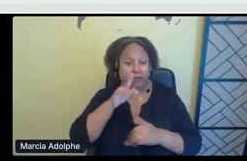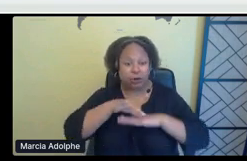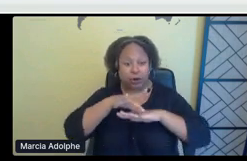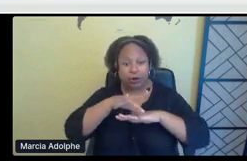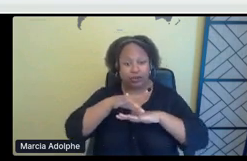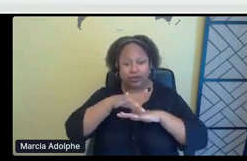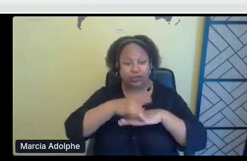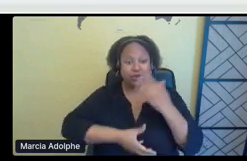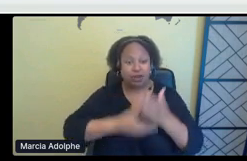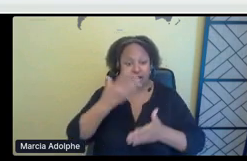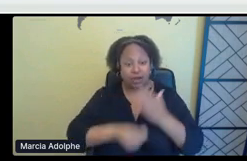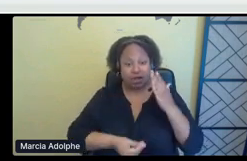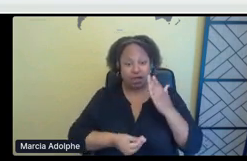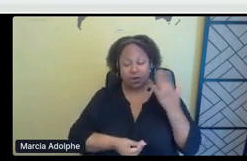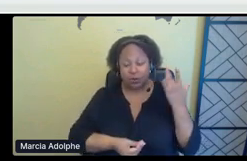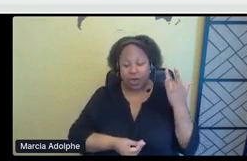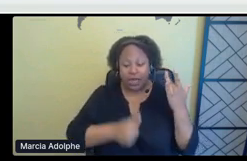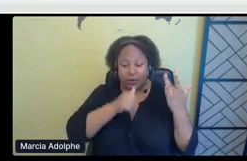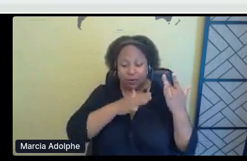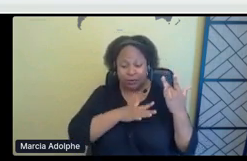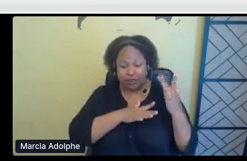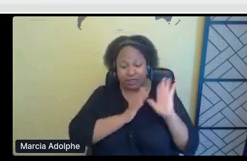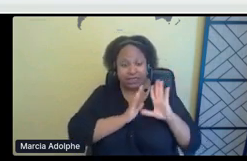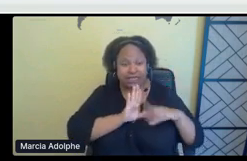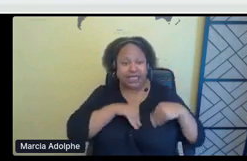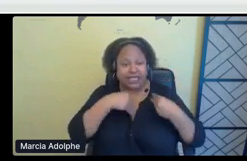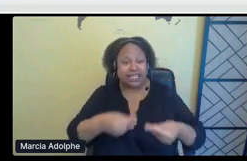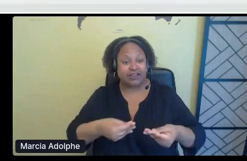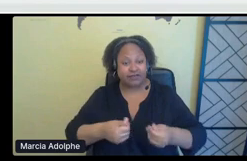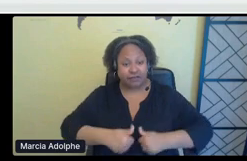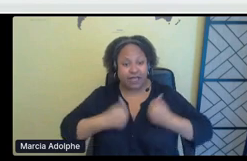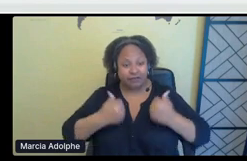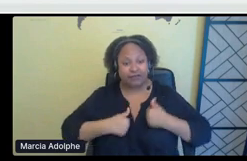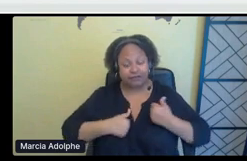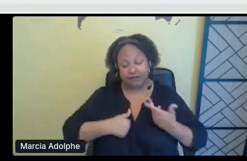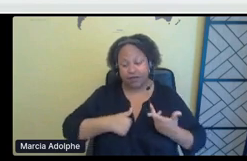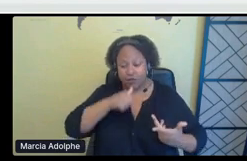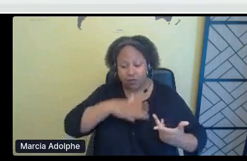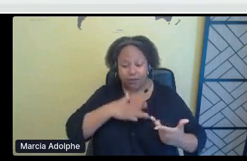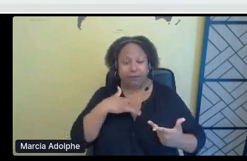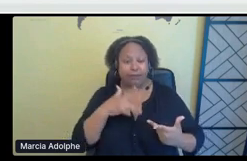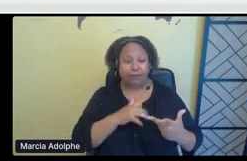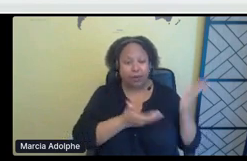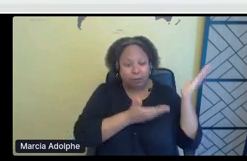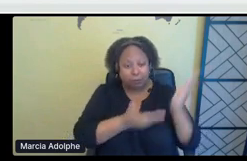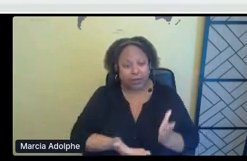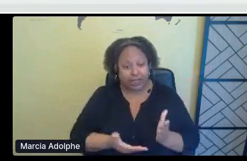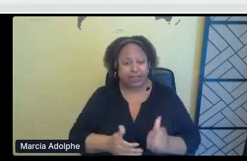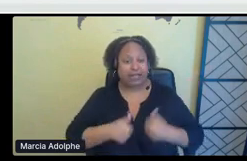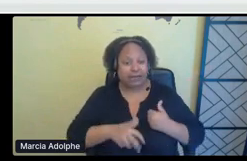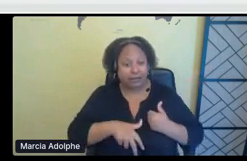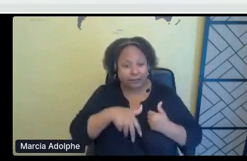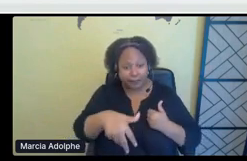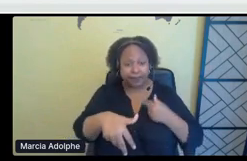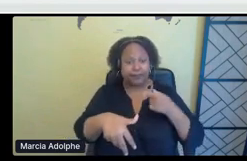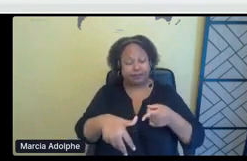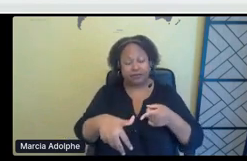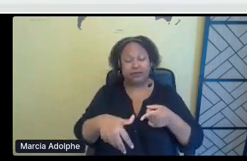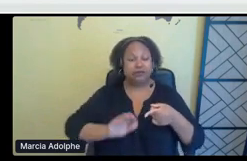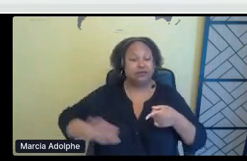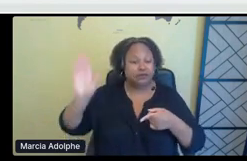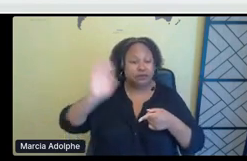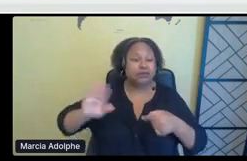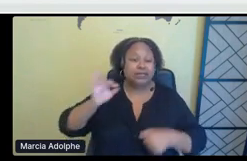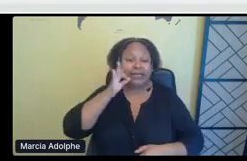givers. They are the ones that carry life into this world. And a part of the Indian act and colonial